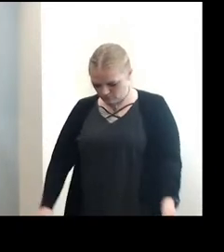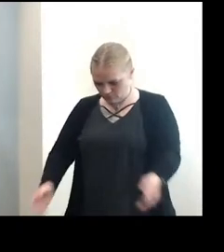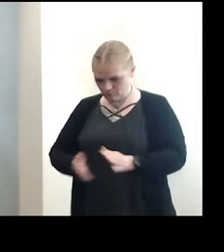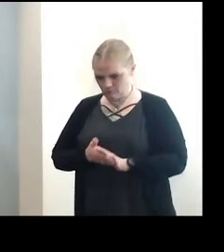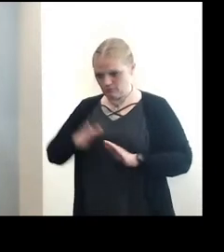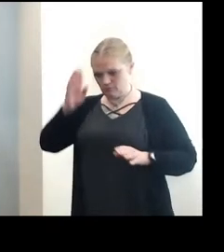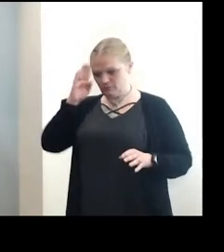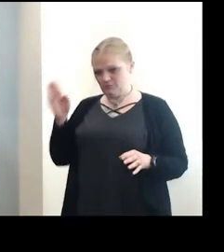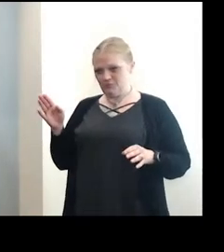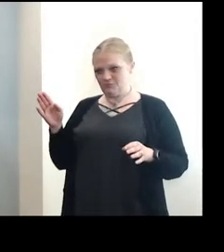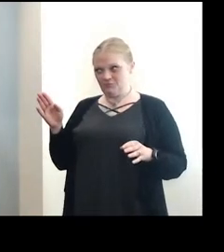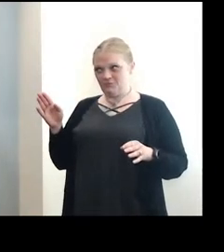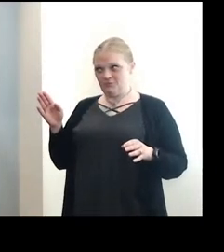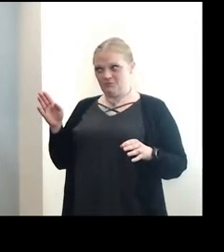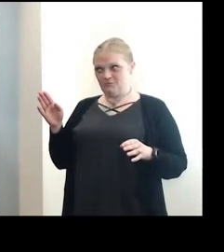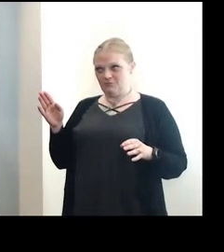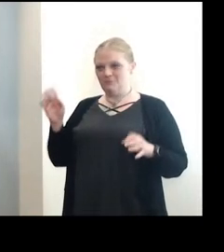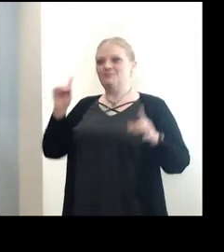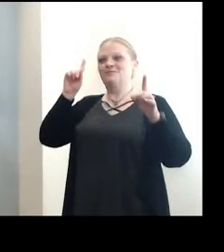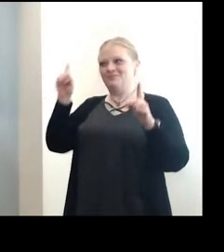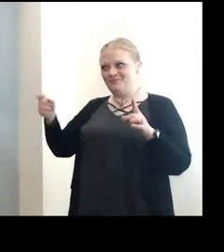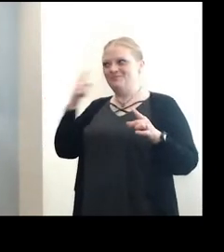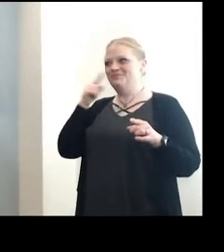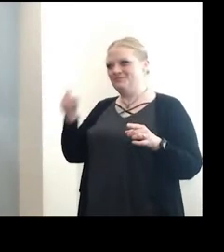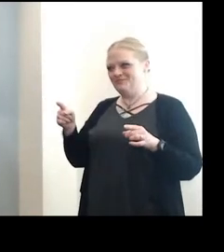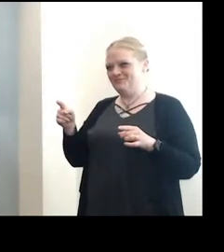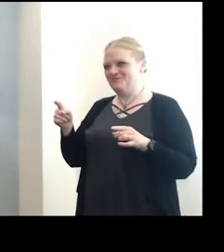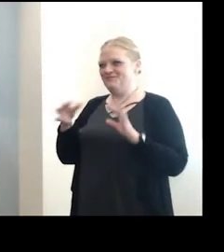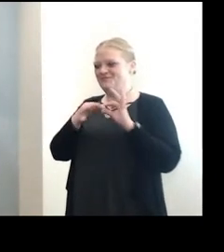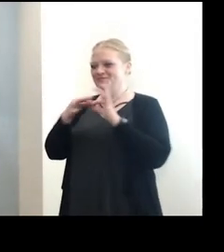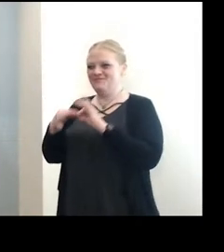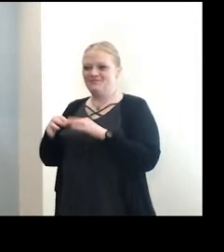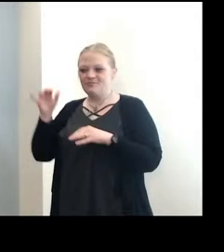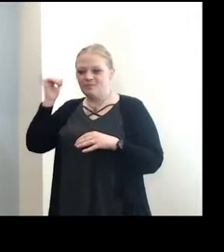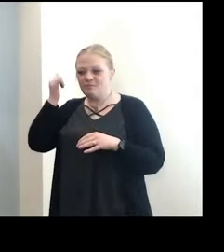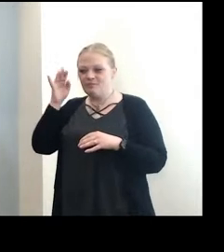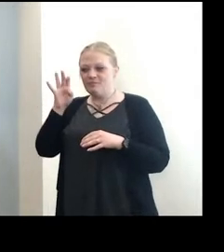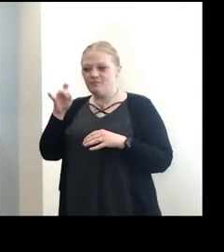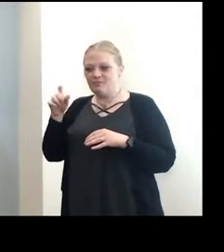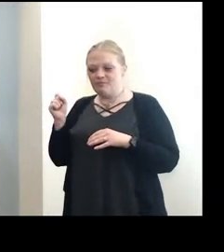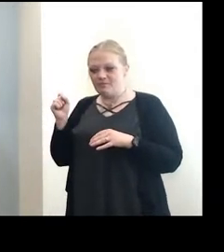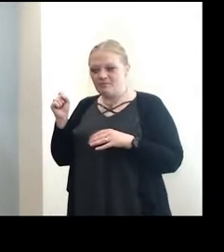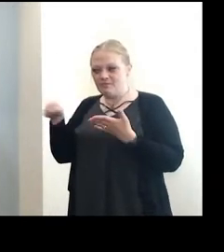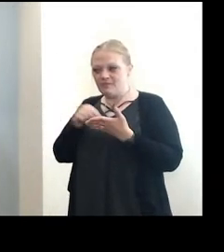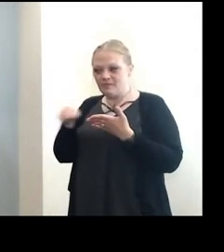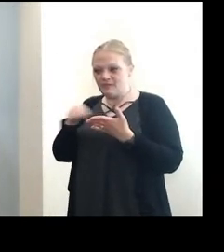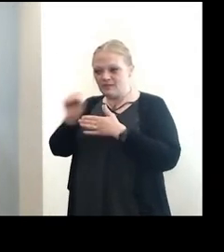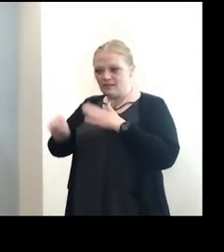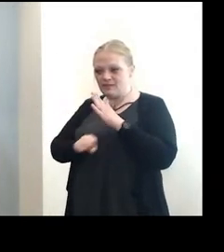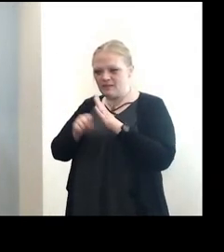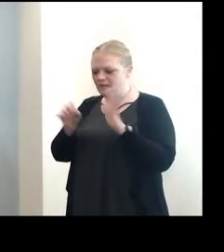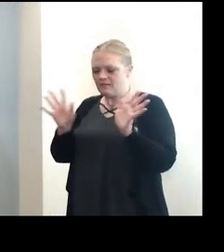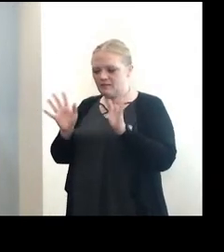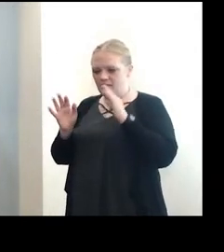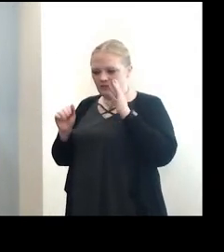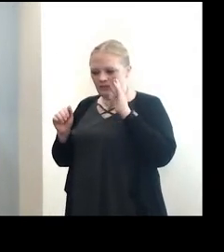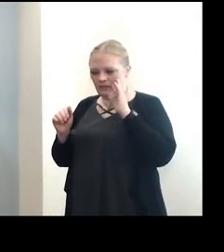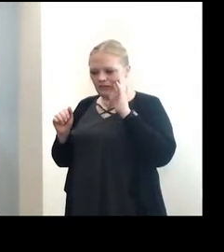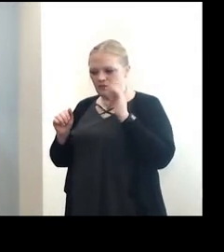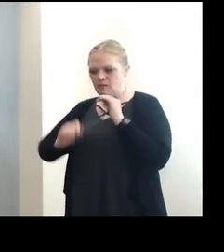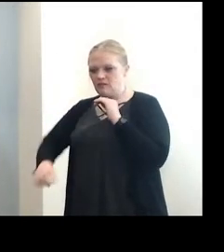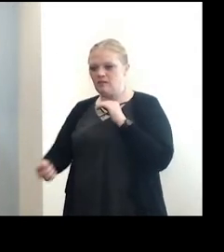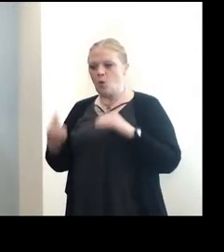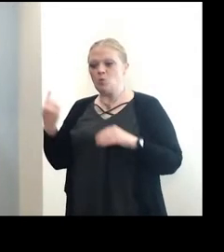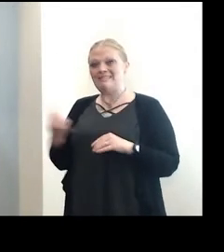Hi, Mark. This question is obviously for you here. This is regarding the Buffalo Bills this week season, or rather just single game